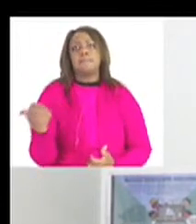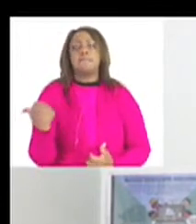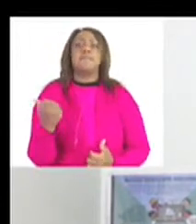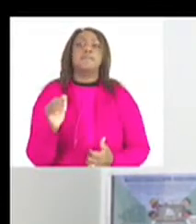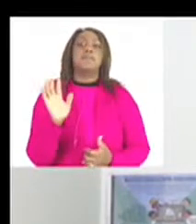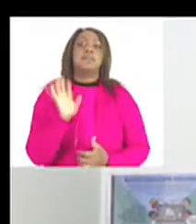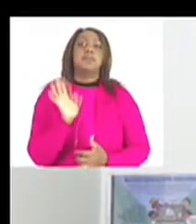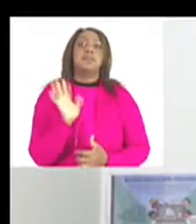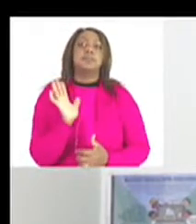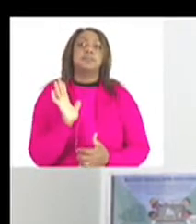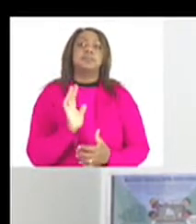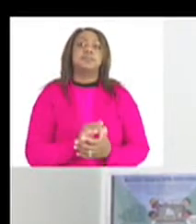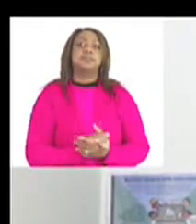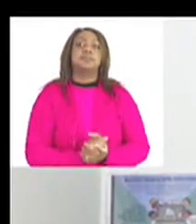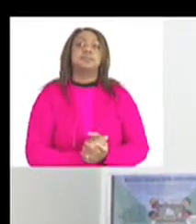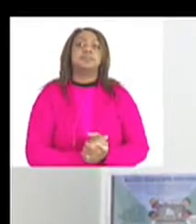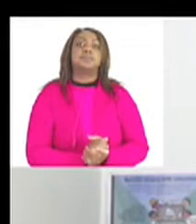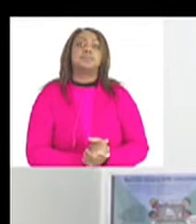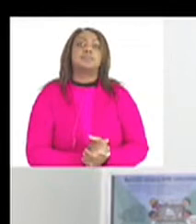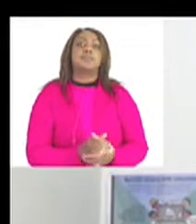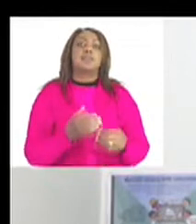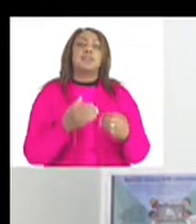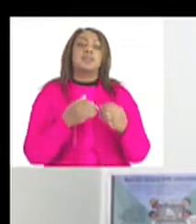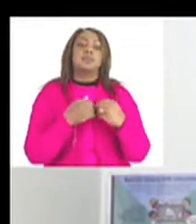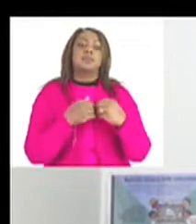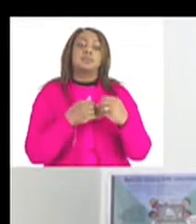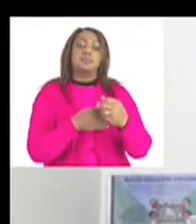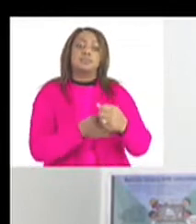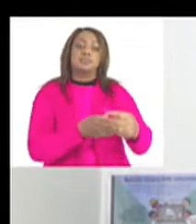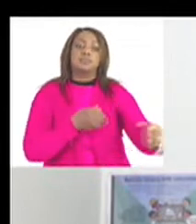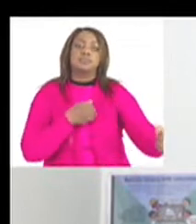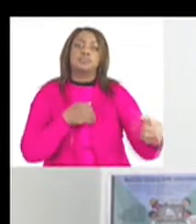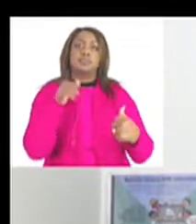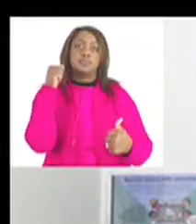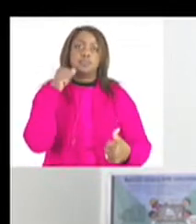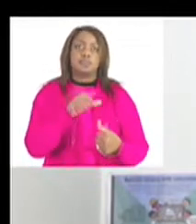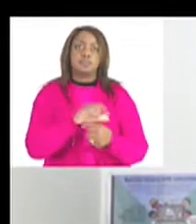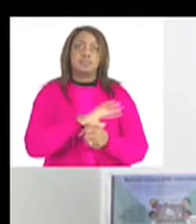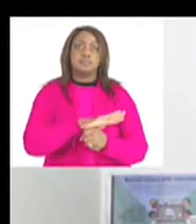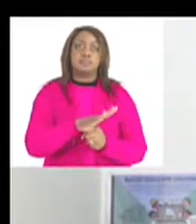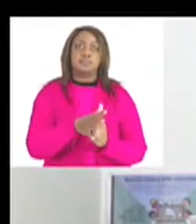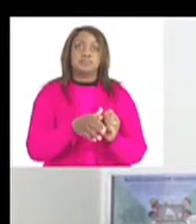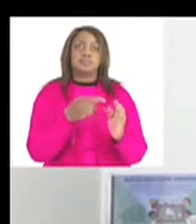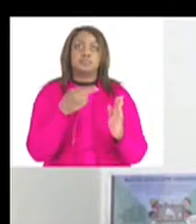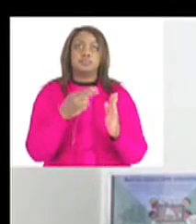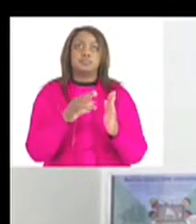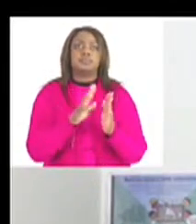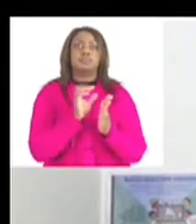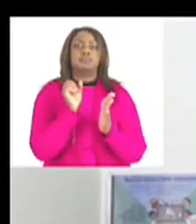friend here shanae before we start with today's lesson let's sanitize our hands